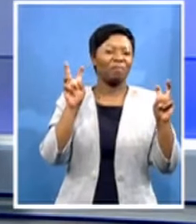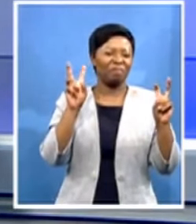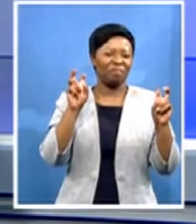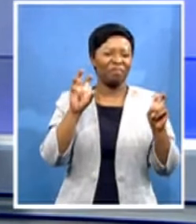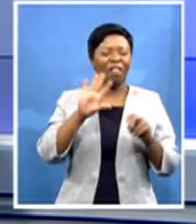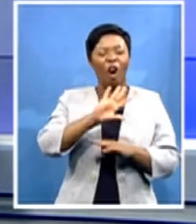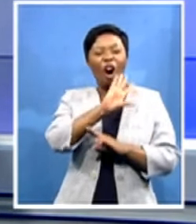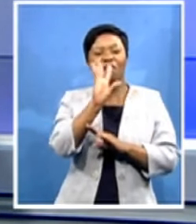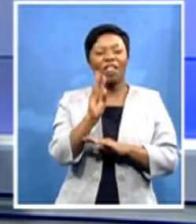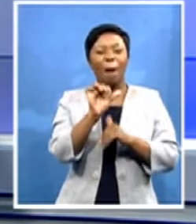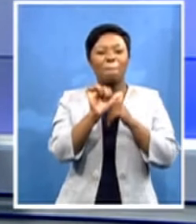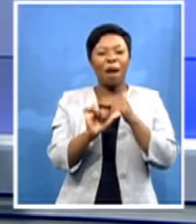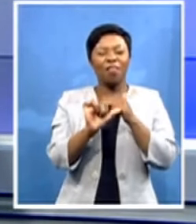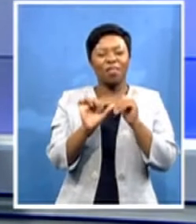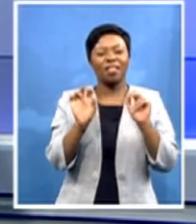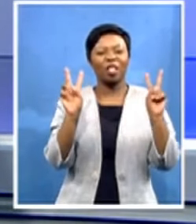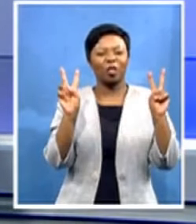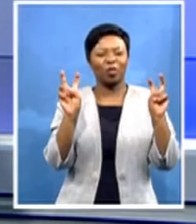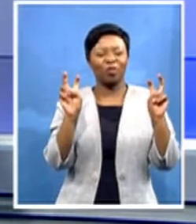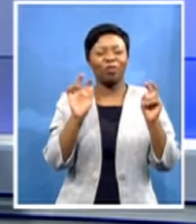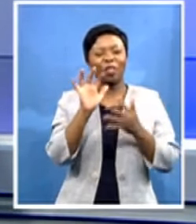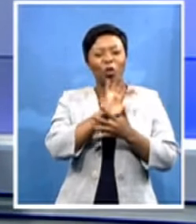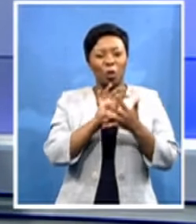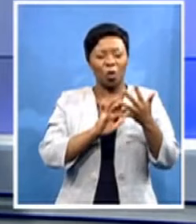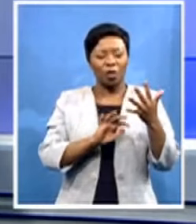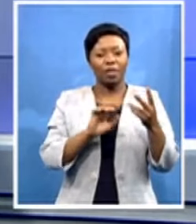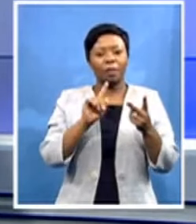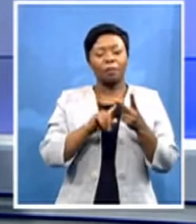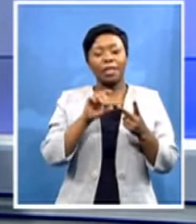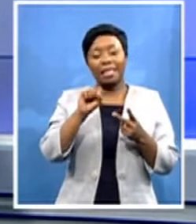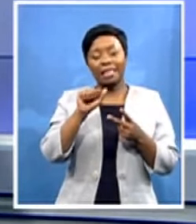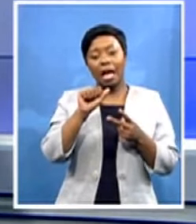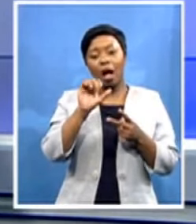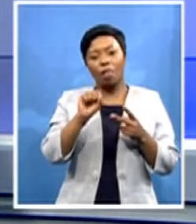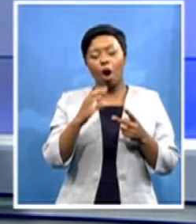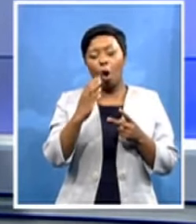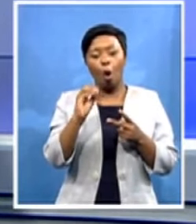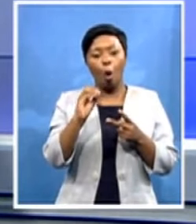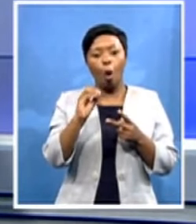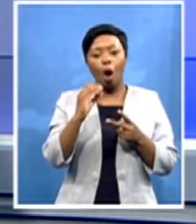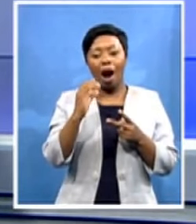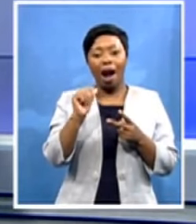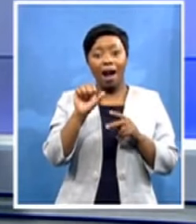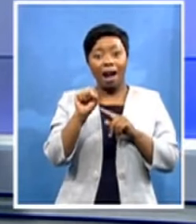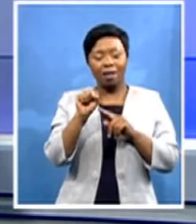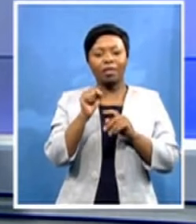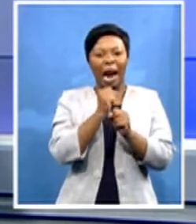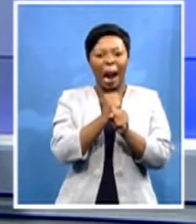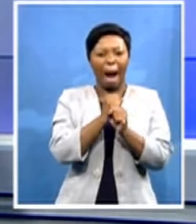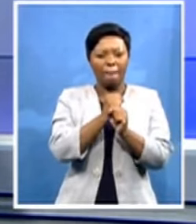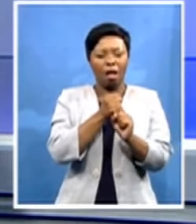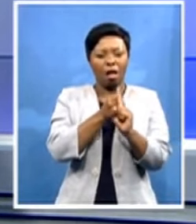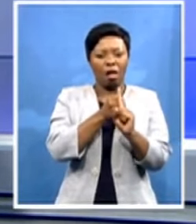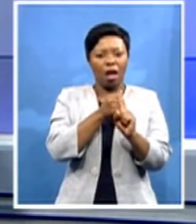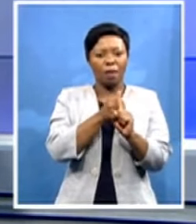the pan-african parliament southern african region caucus is on a blitz campaign to the entire african continent to campaign for